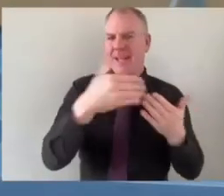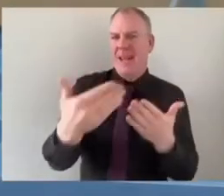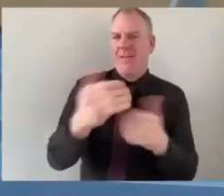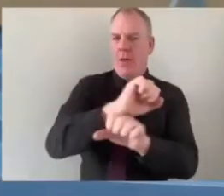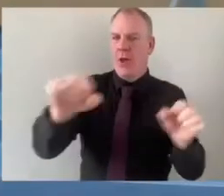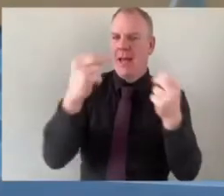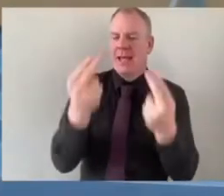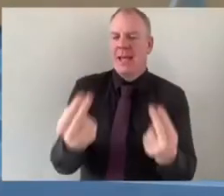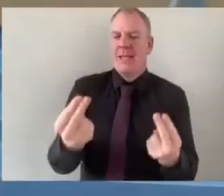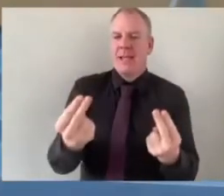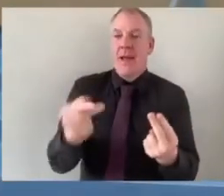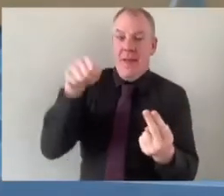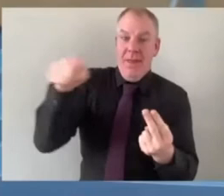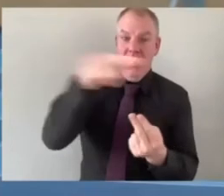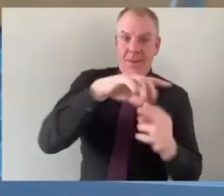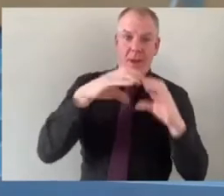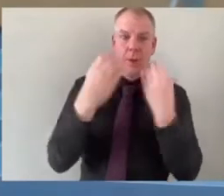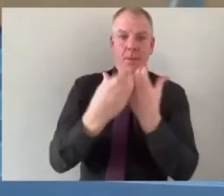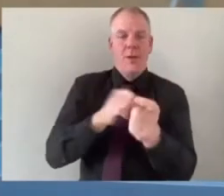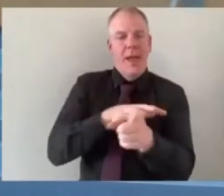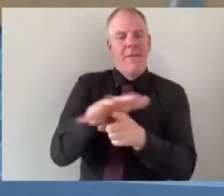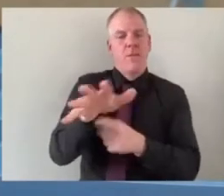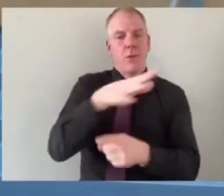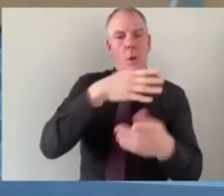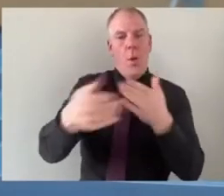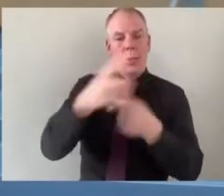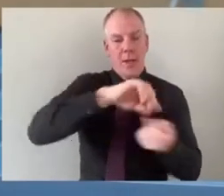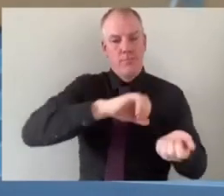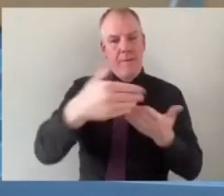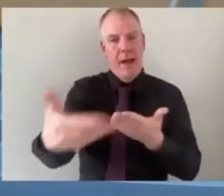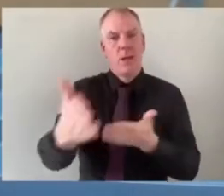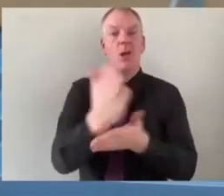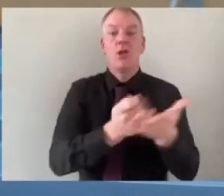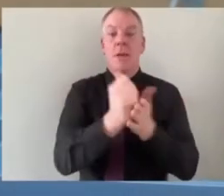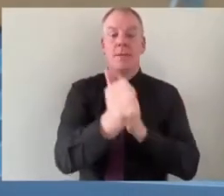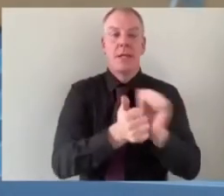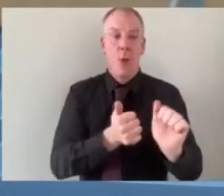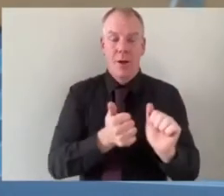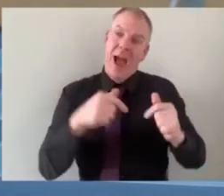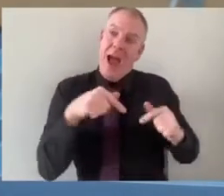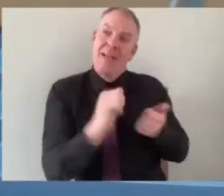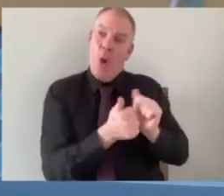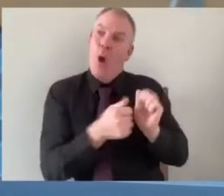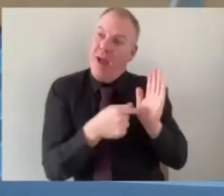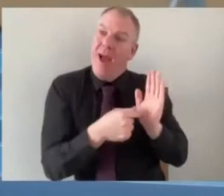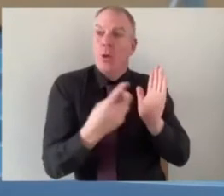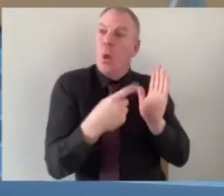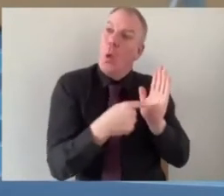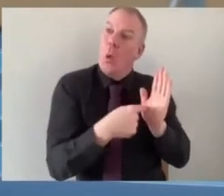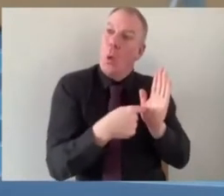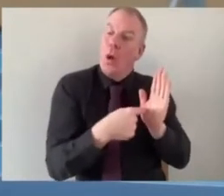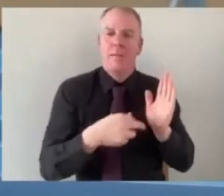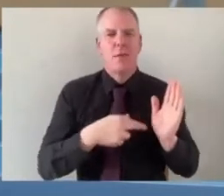people are getting to shape what we're delivering to them because as a sport we sometimes go go in and say this is our sport and this is how we do it but actually